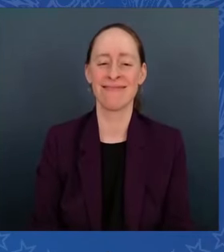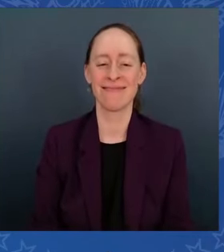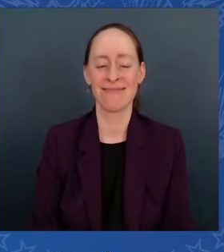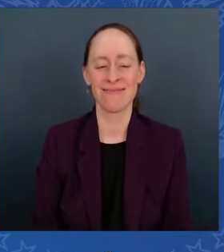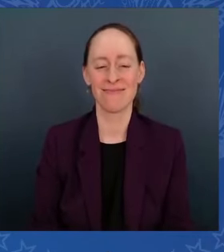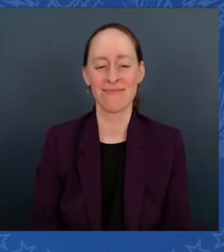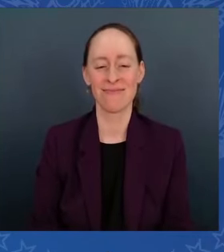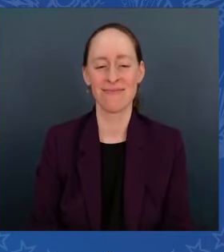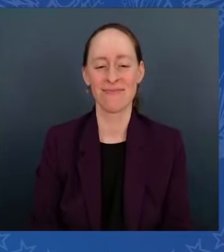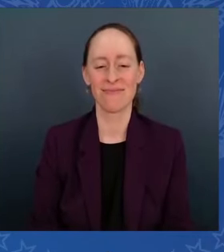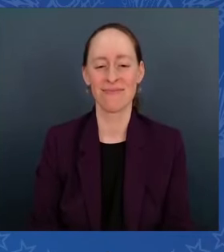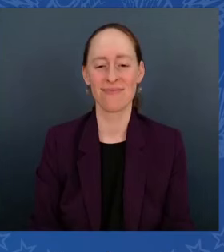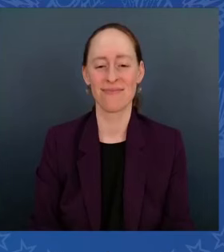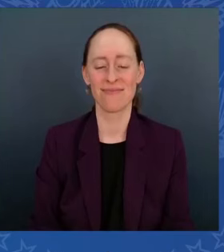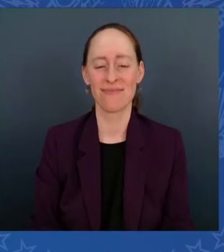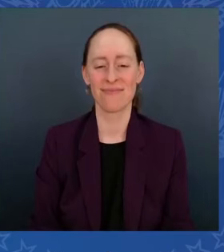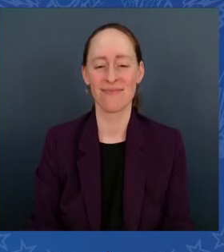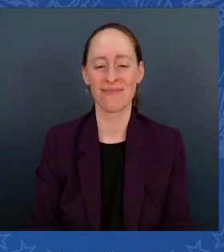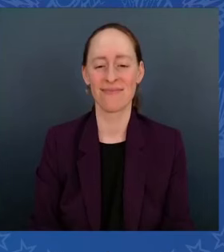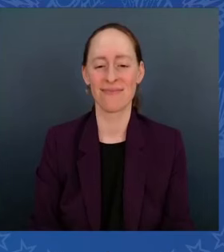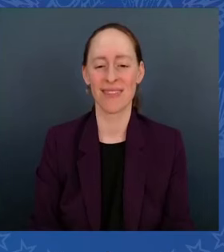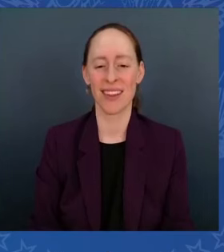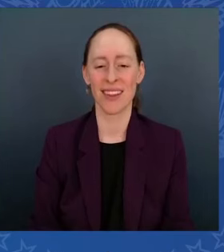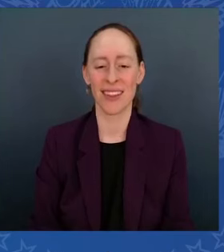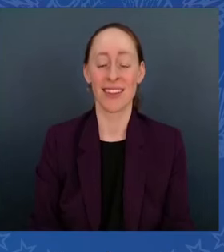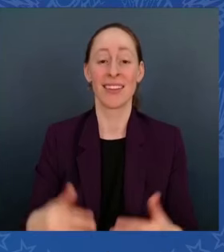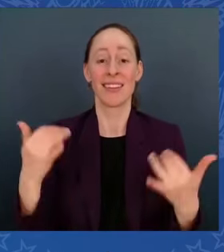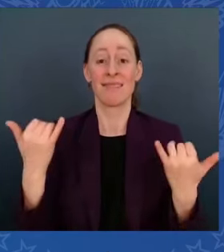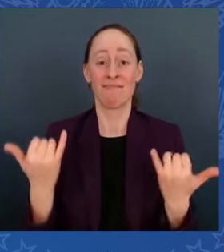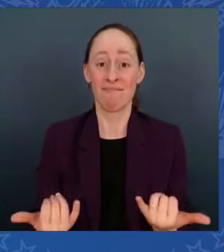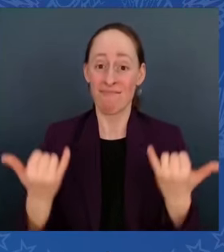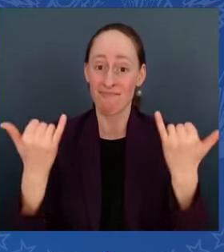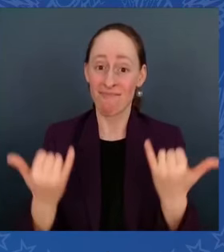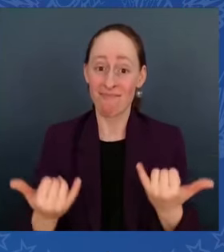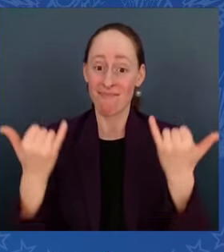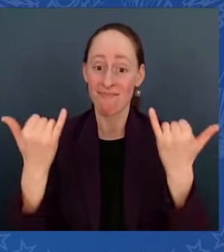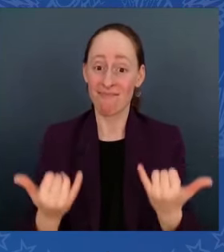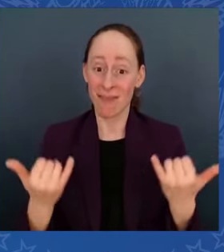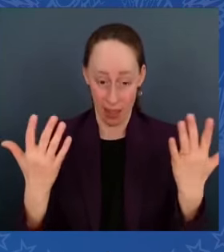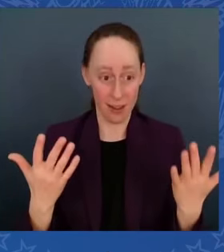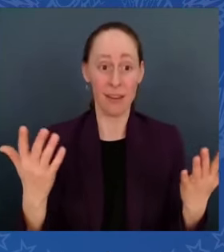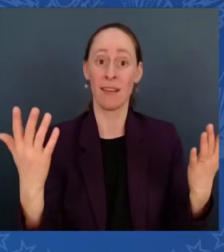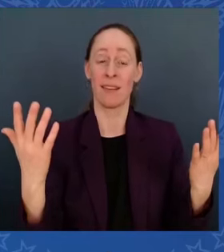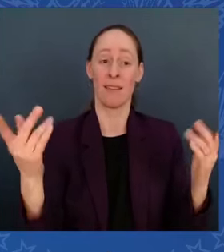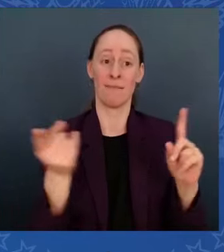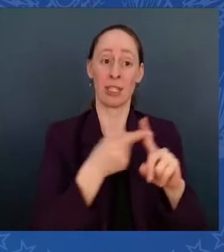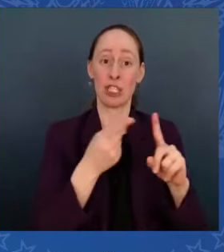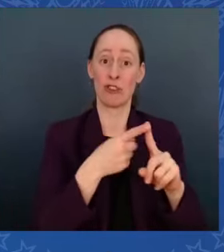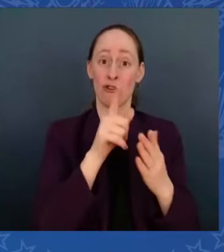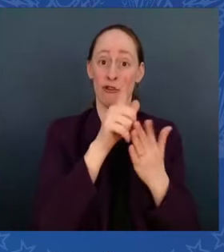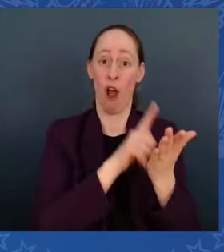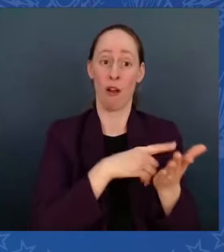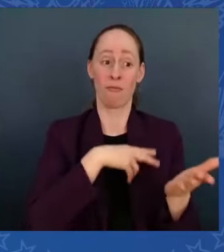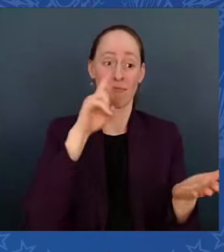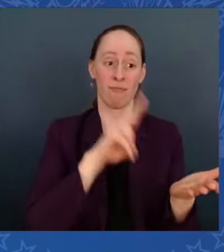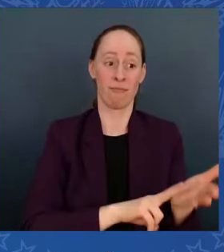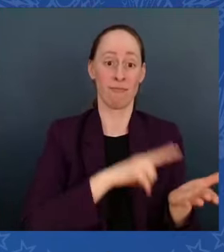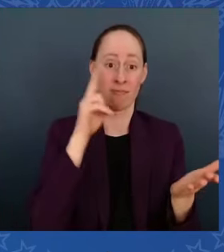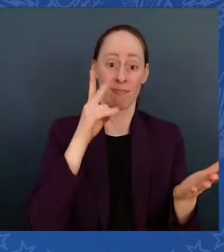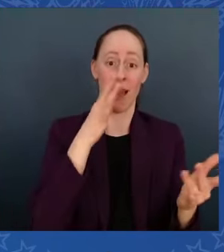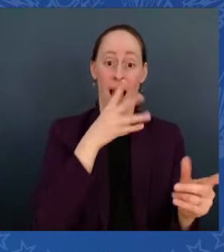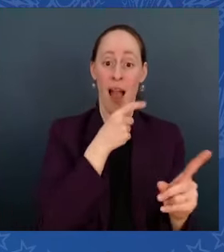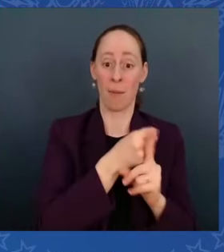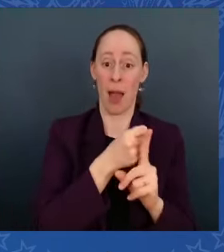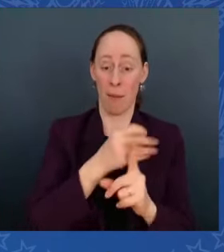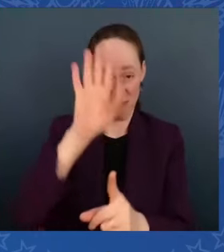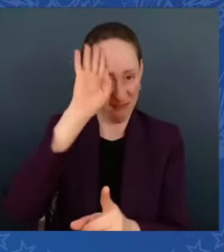As a consequence of the first major law I signed — that not many of other teams signed up to support — the American Rescue Plan back in